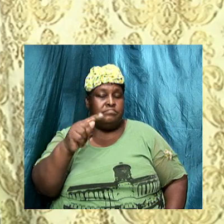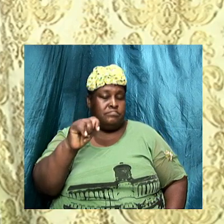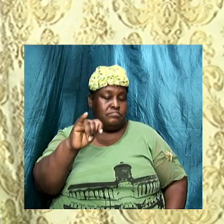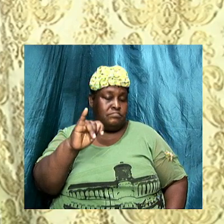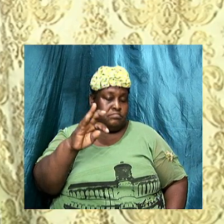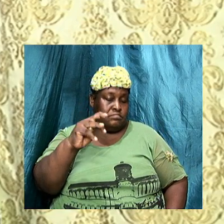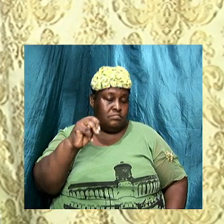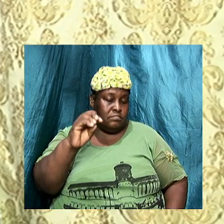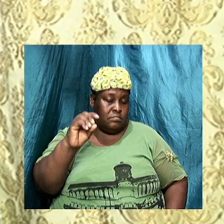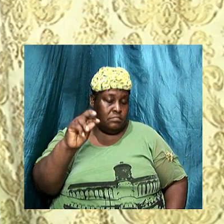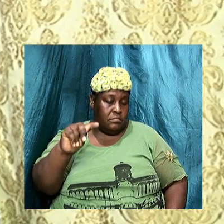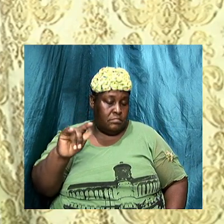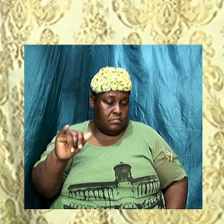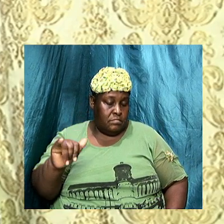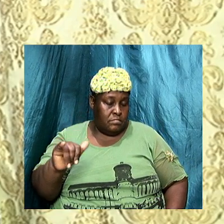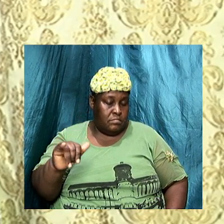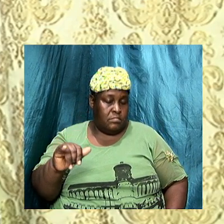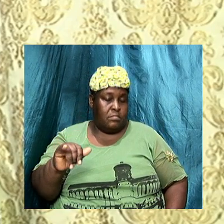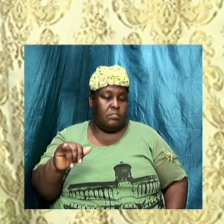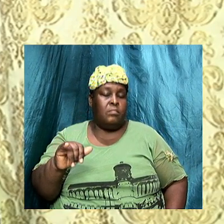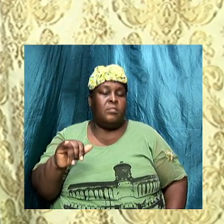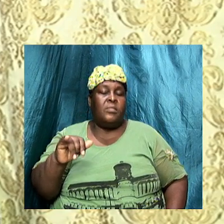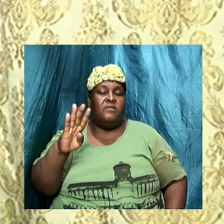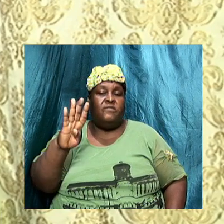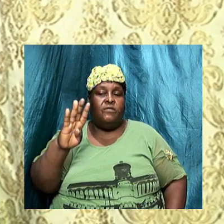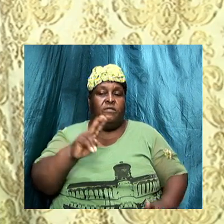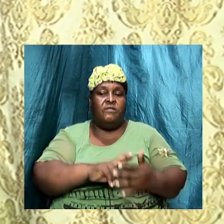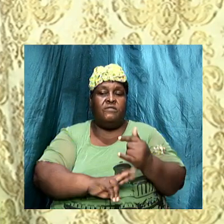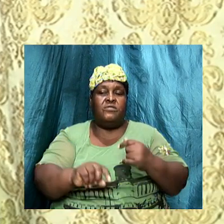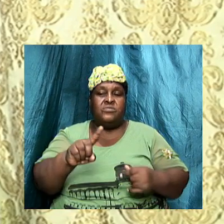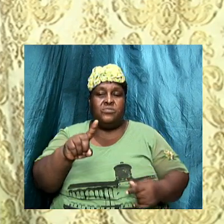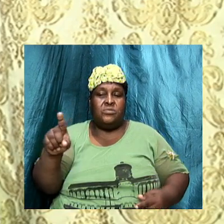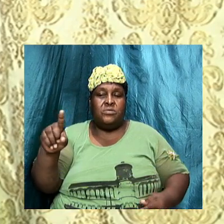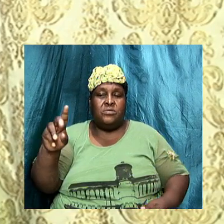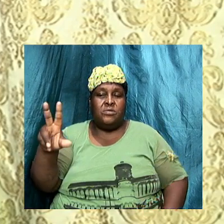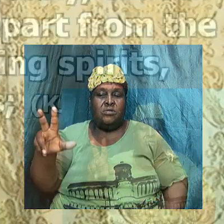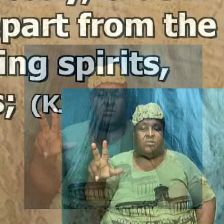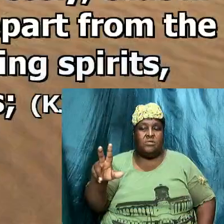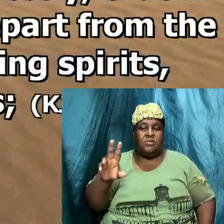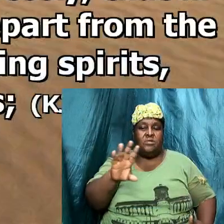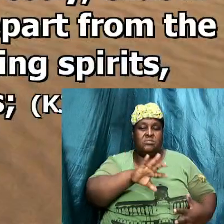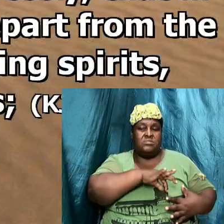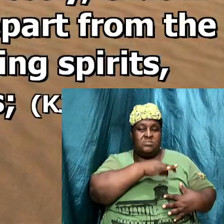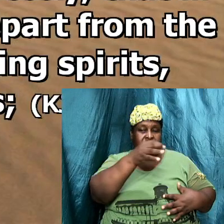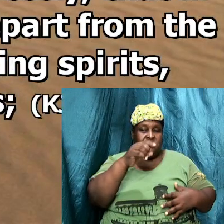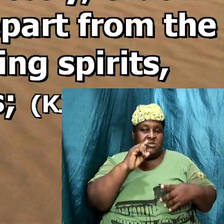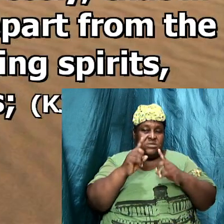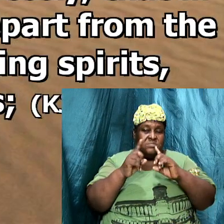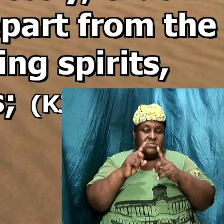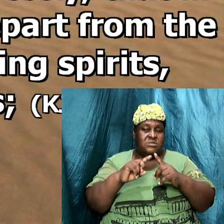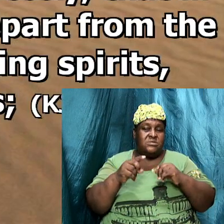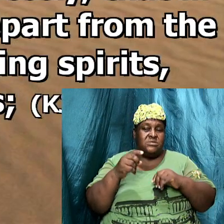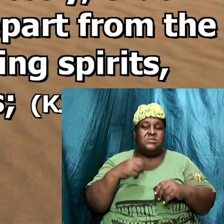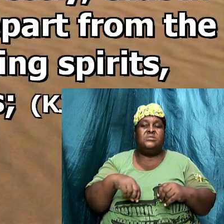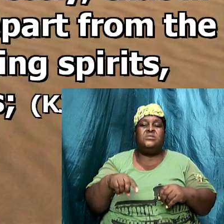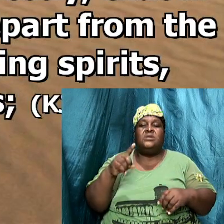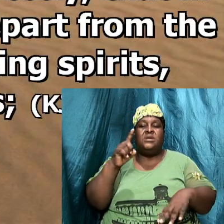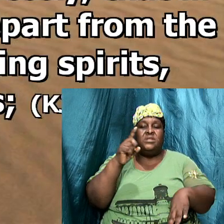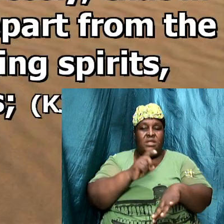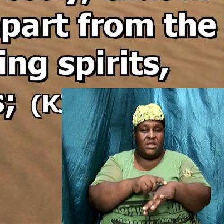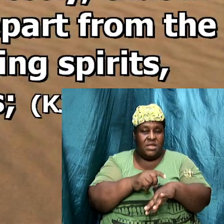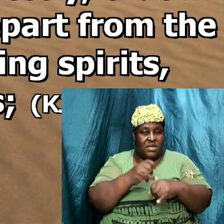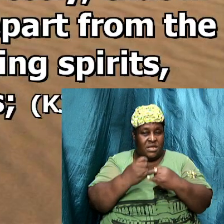from verse 1 to verse 3. Now the spirit speaketh expressly that in the latter times